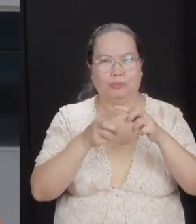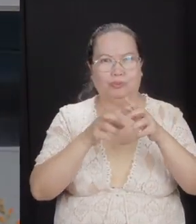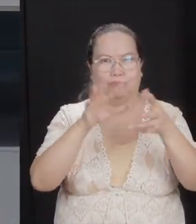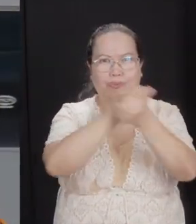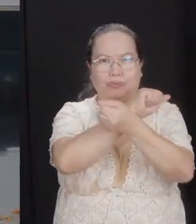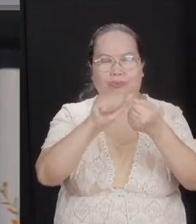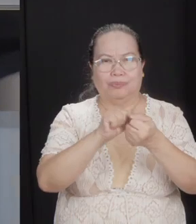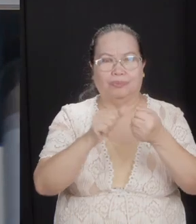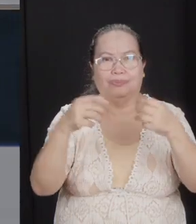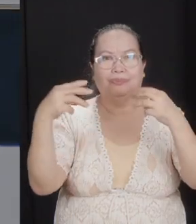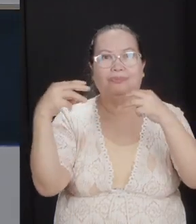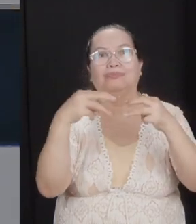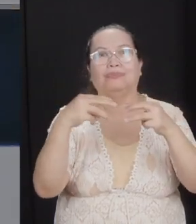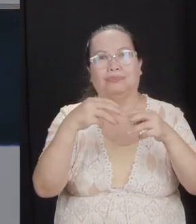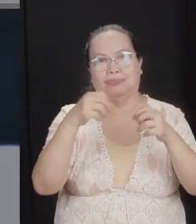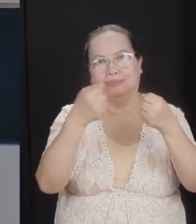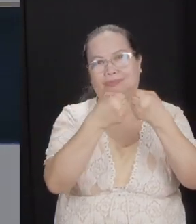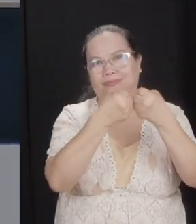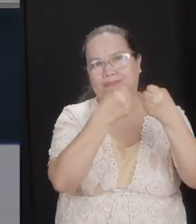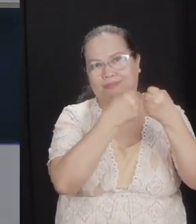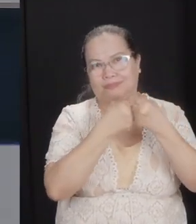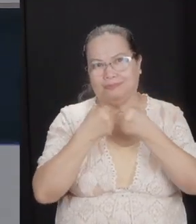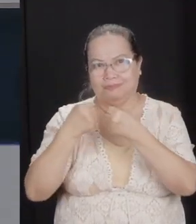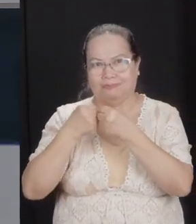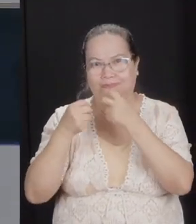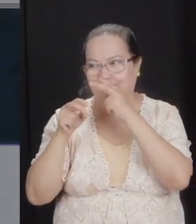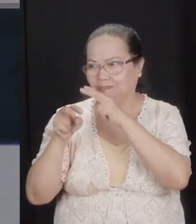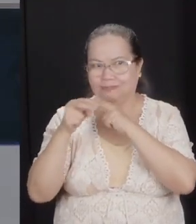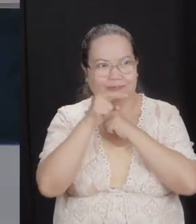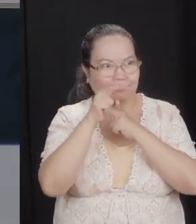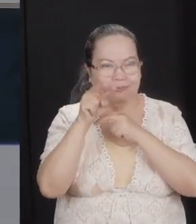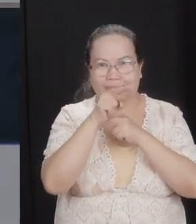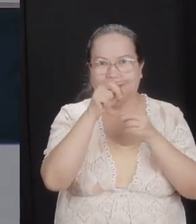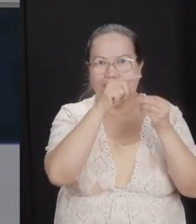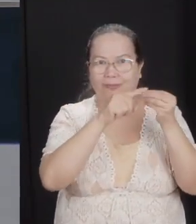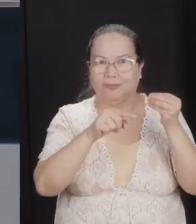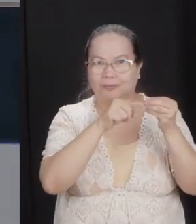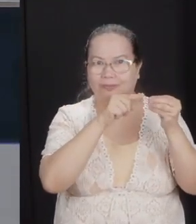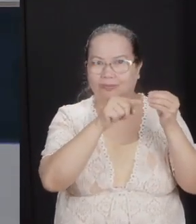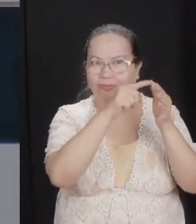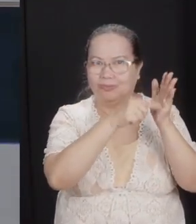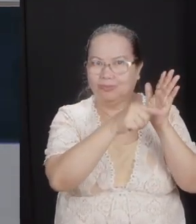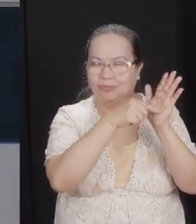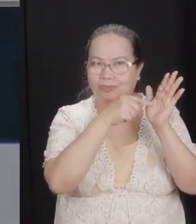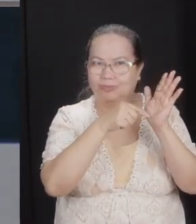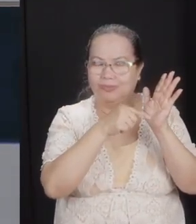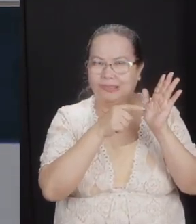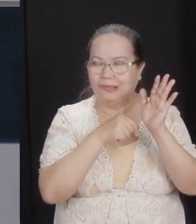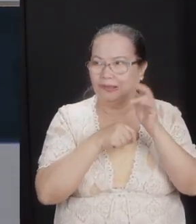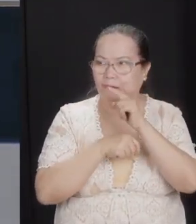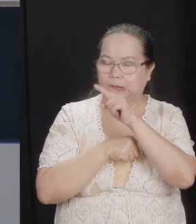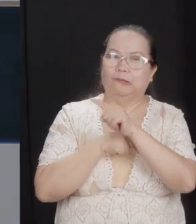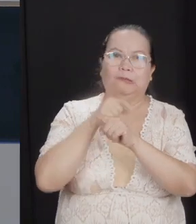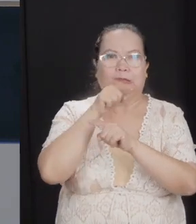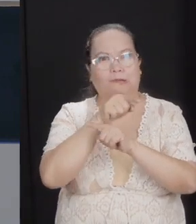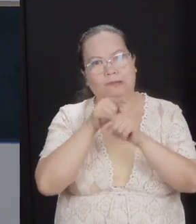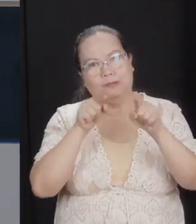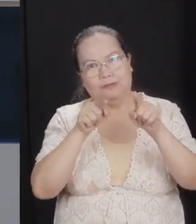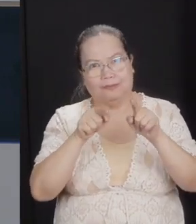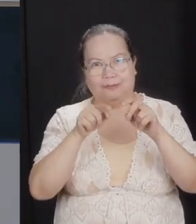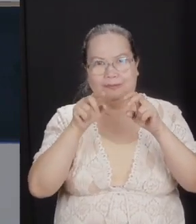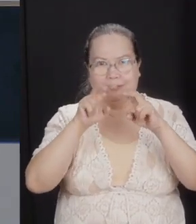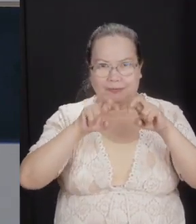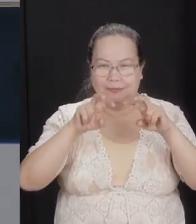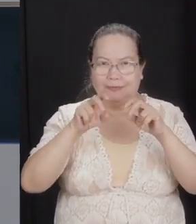make them fight. Make them look at each other. Make them criticize each other. Make them nitpick. Instead of serving and